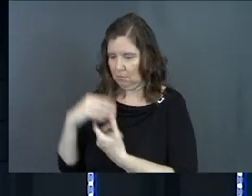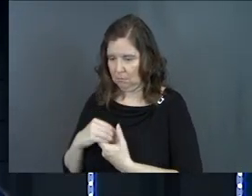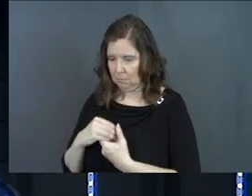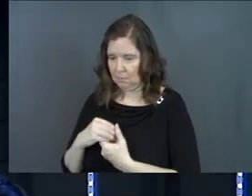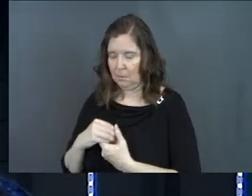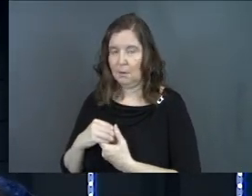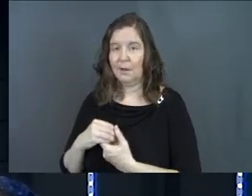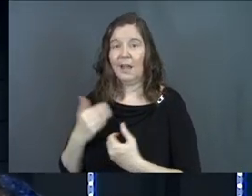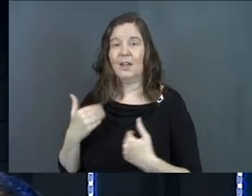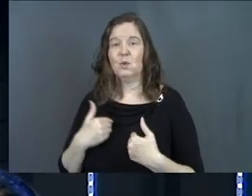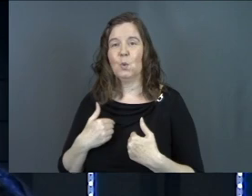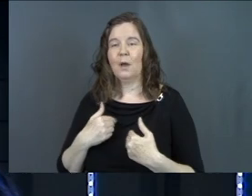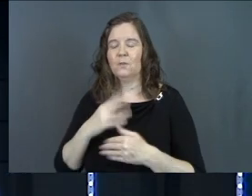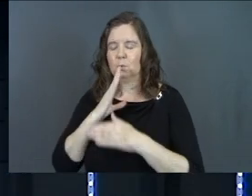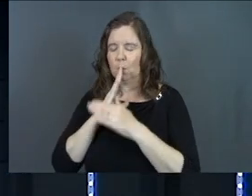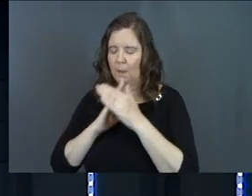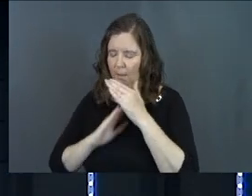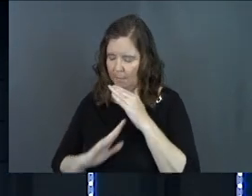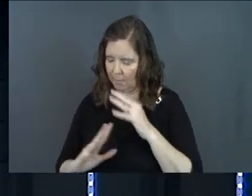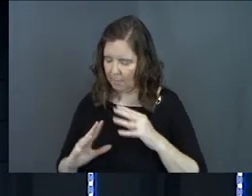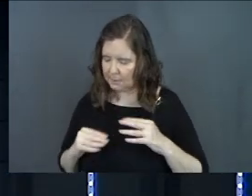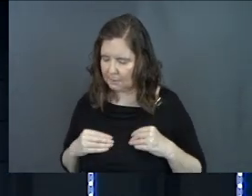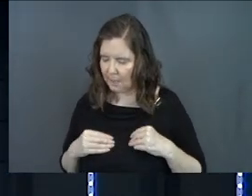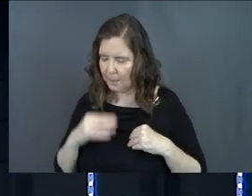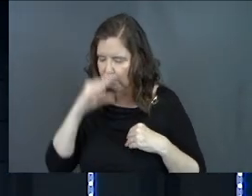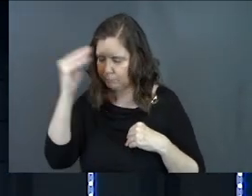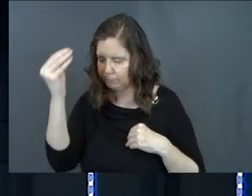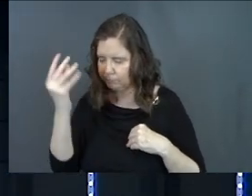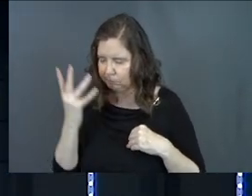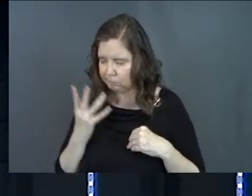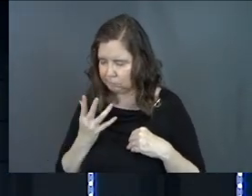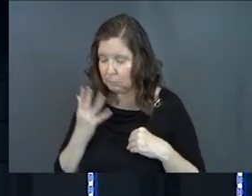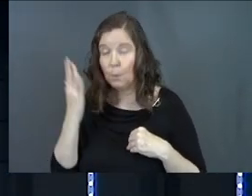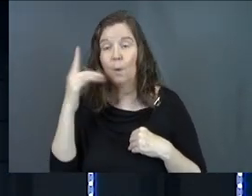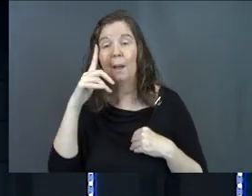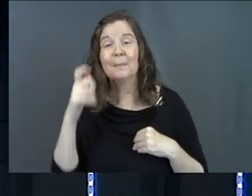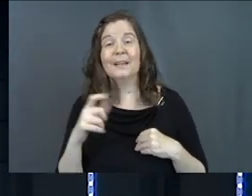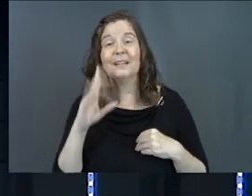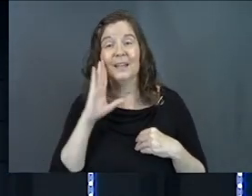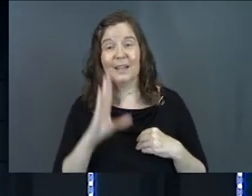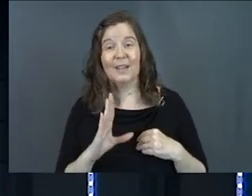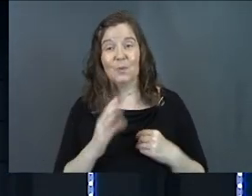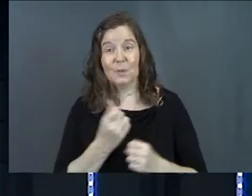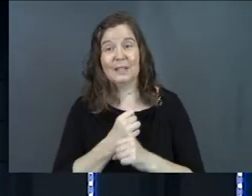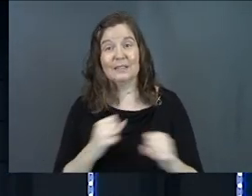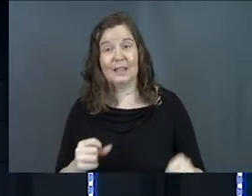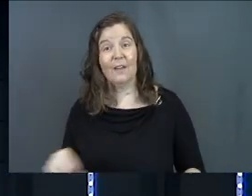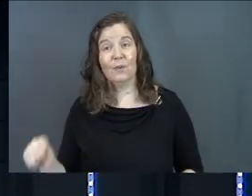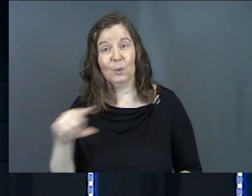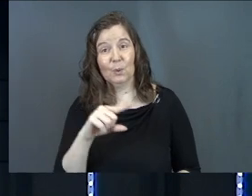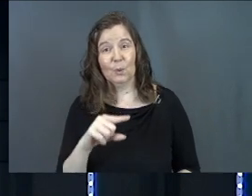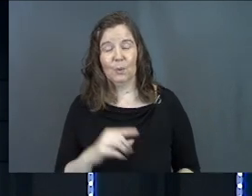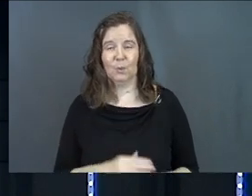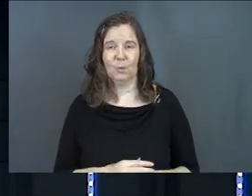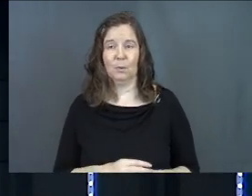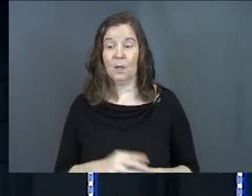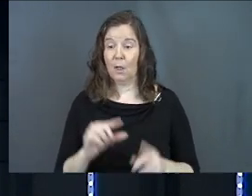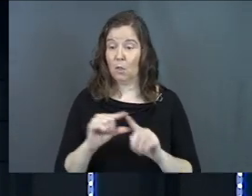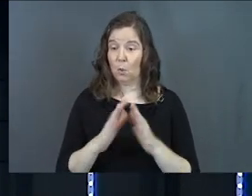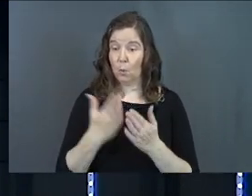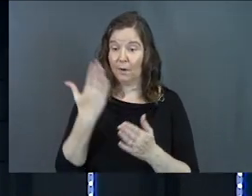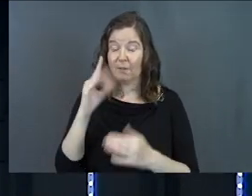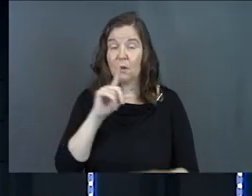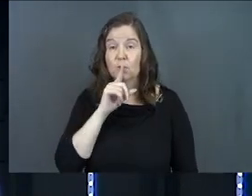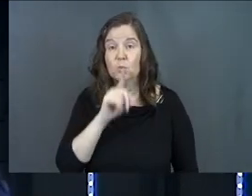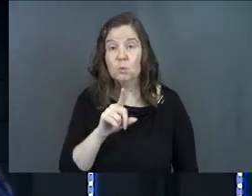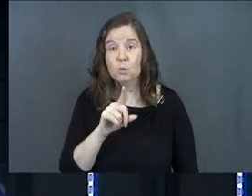And you've got to humbly accept the word that God put in your hearts because it's going to save you. Is the word of